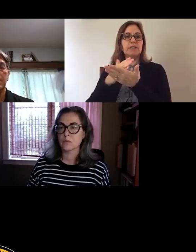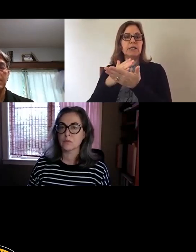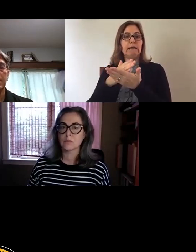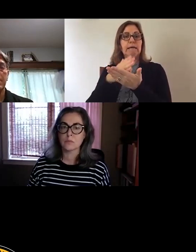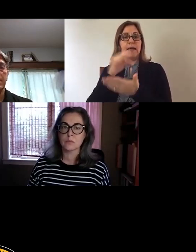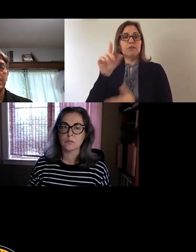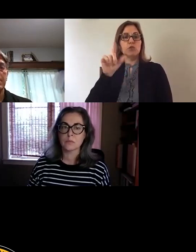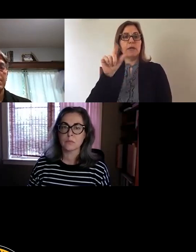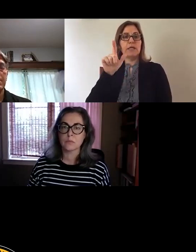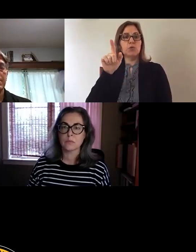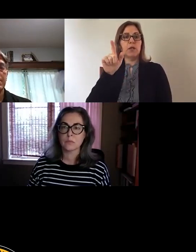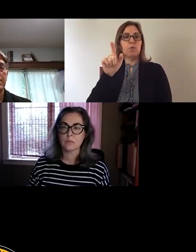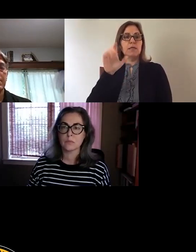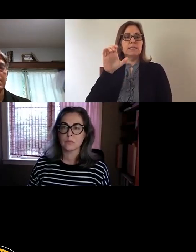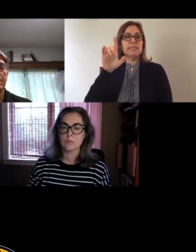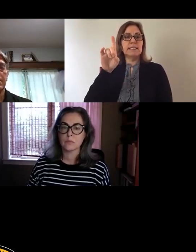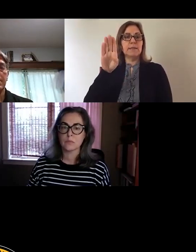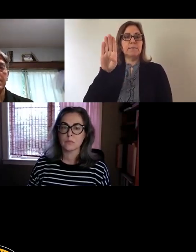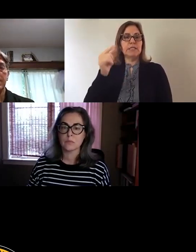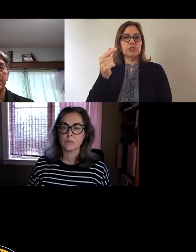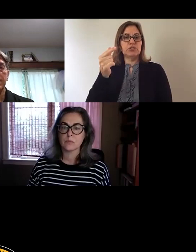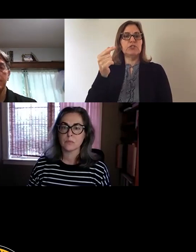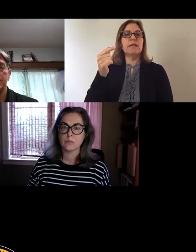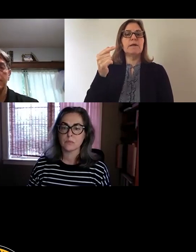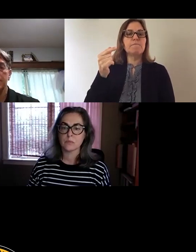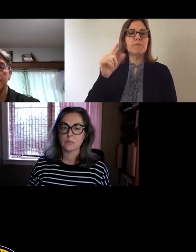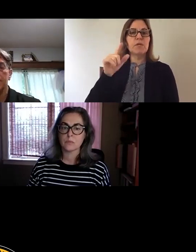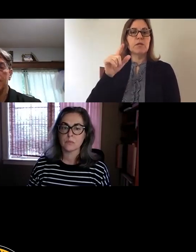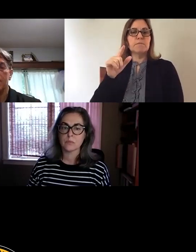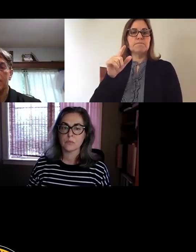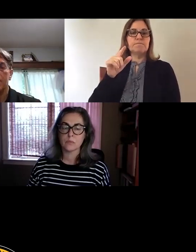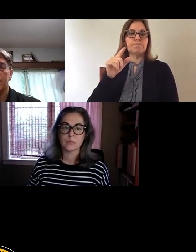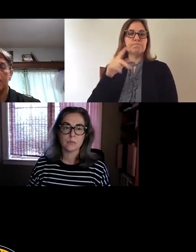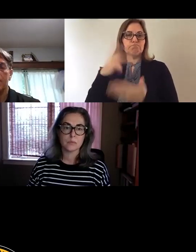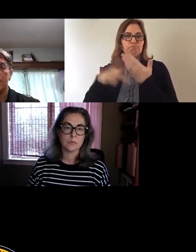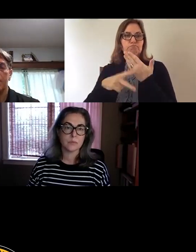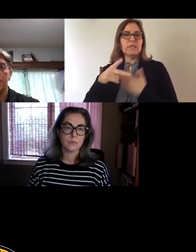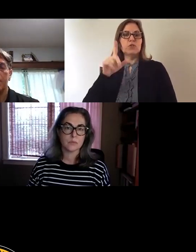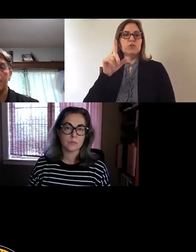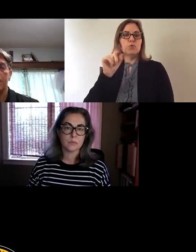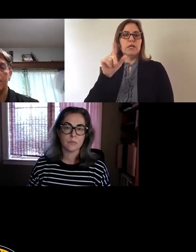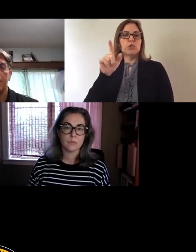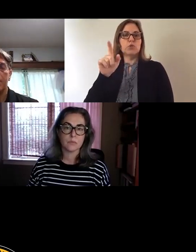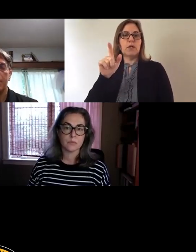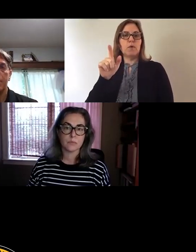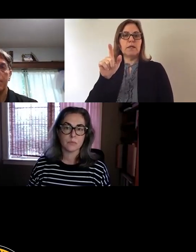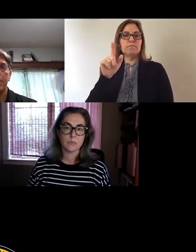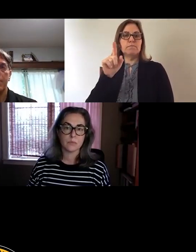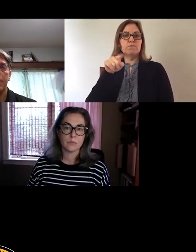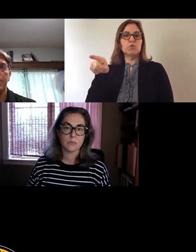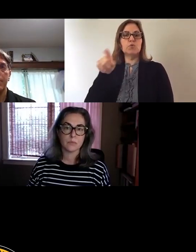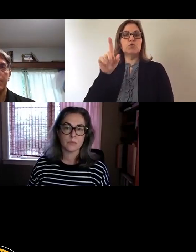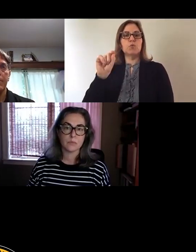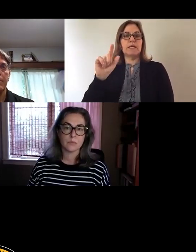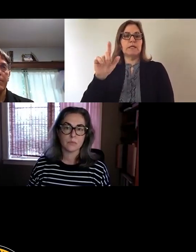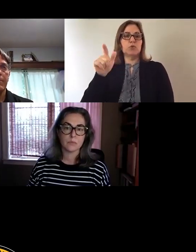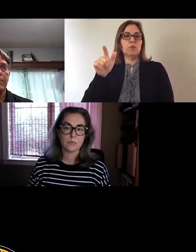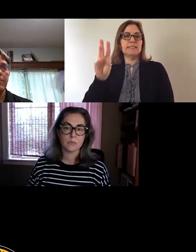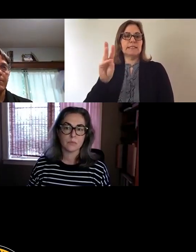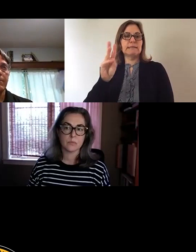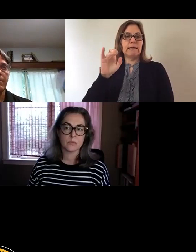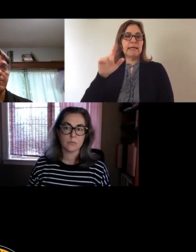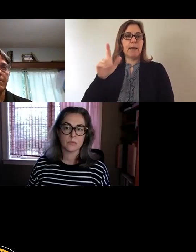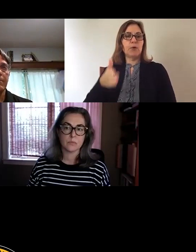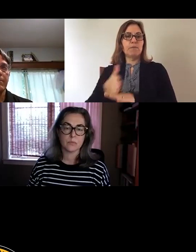and the 2021 Community Development Blocker, Grant Program and the 2021-2026 Capital